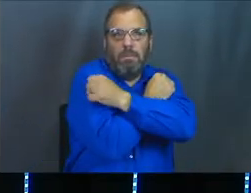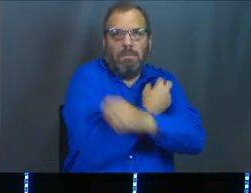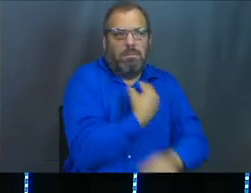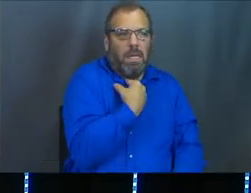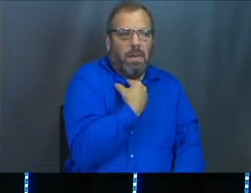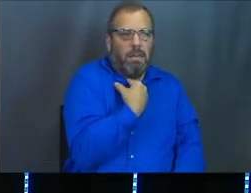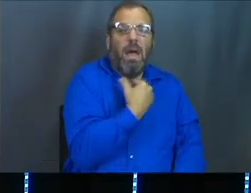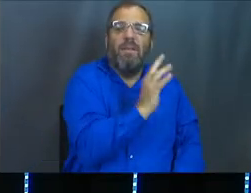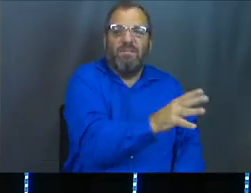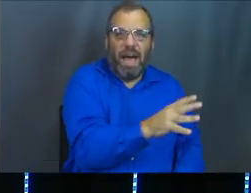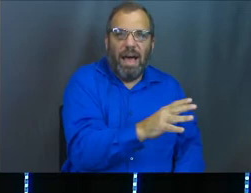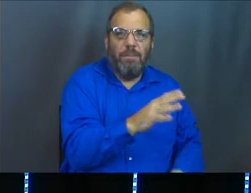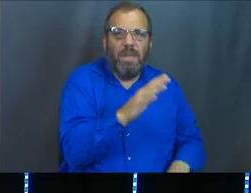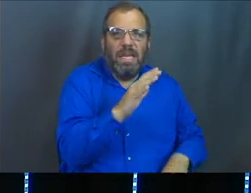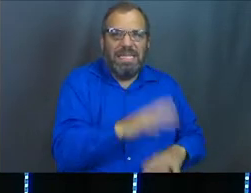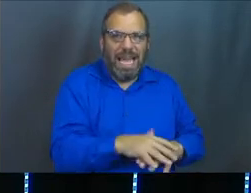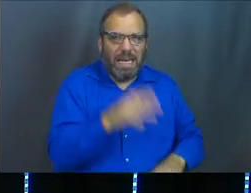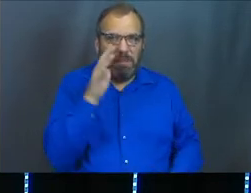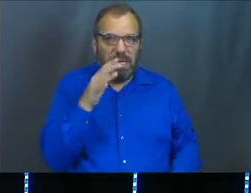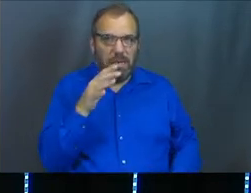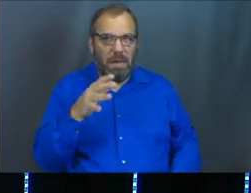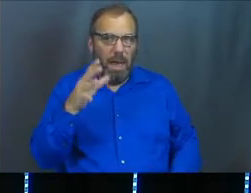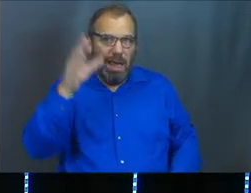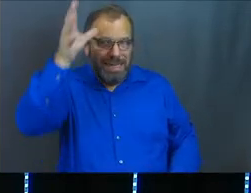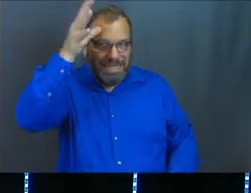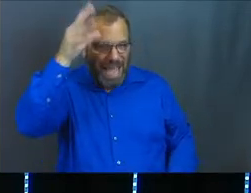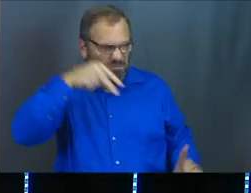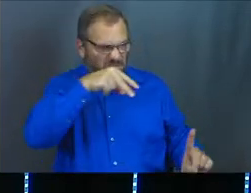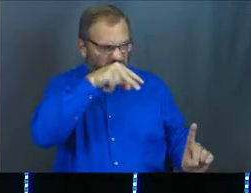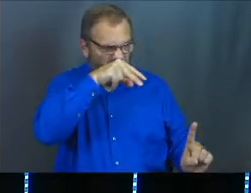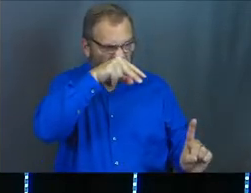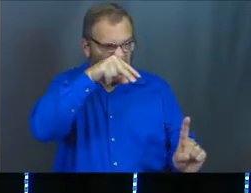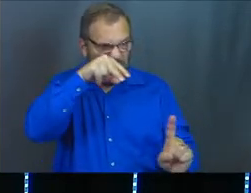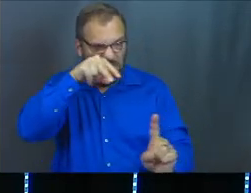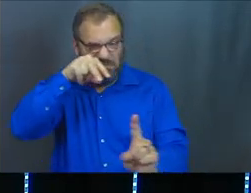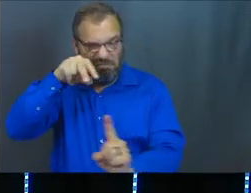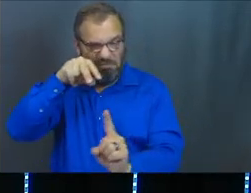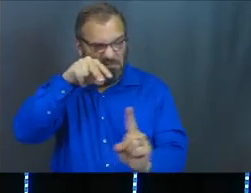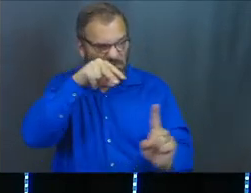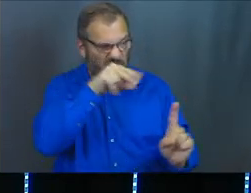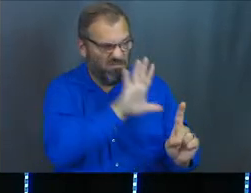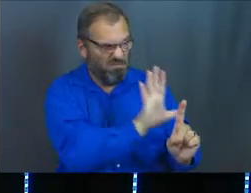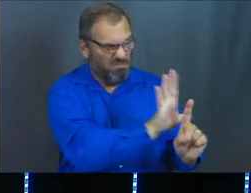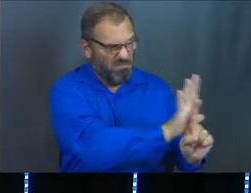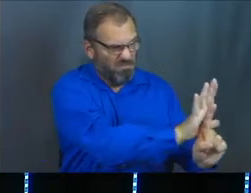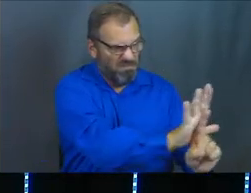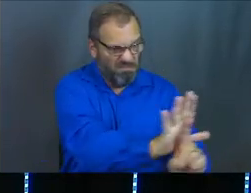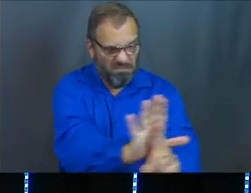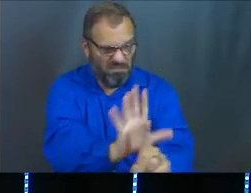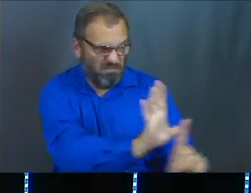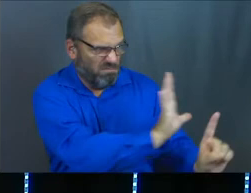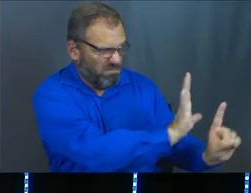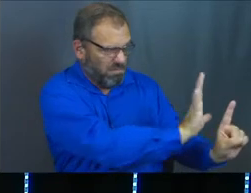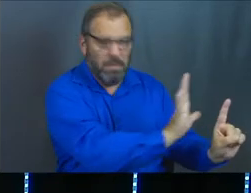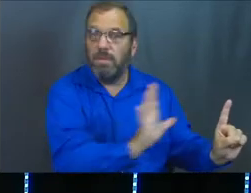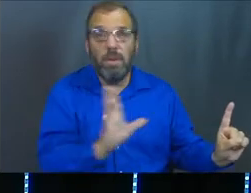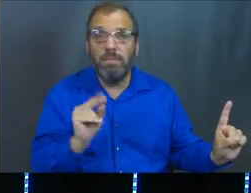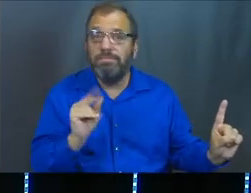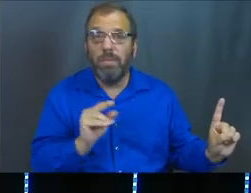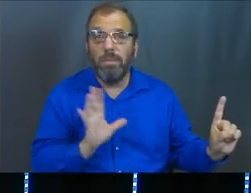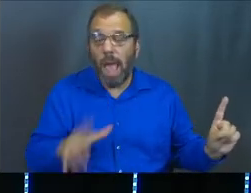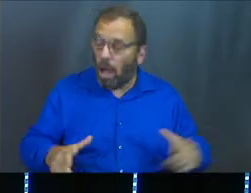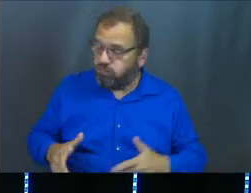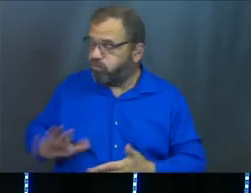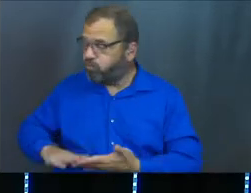He decided not to be a helicopter parent and always within a foot and a half of them. Make sure they're okay. He didn't do that.